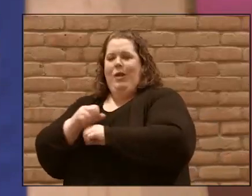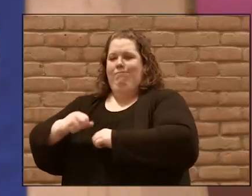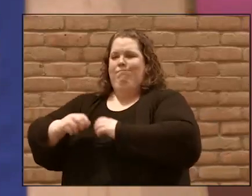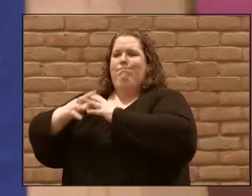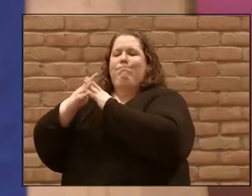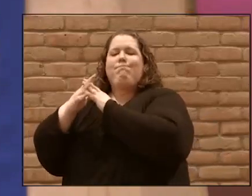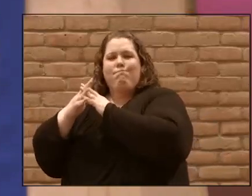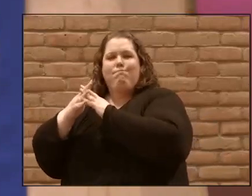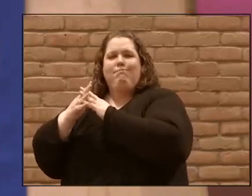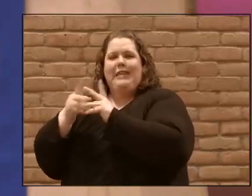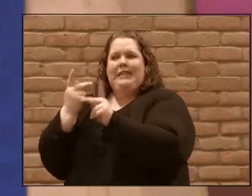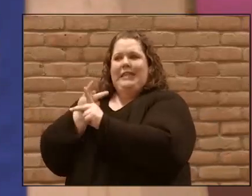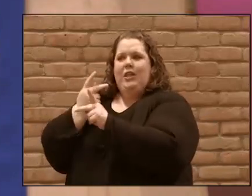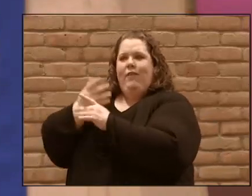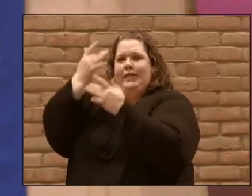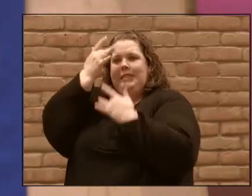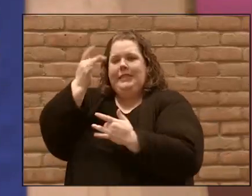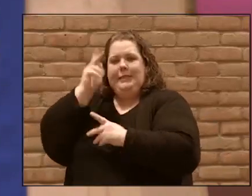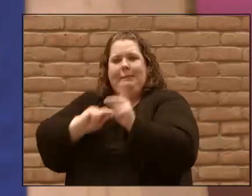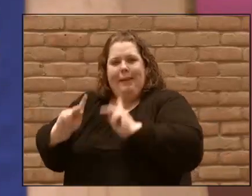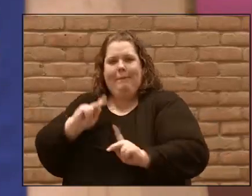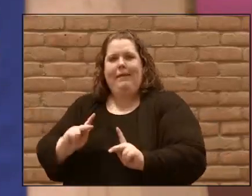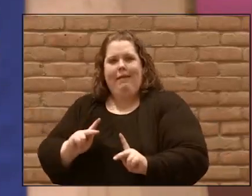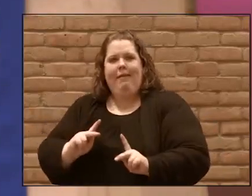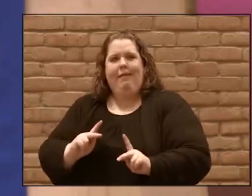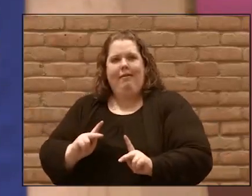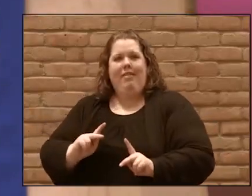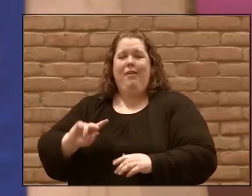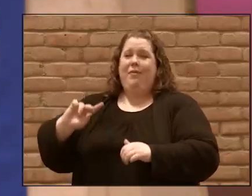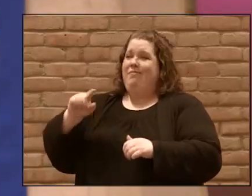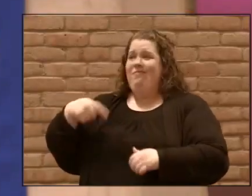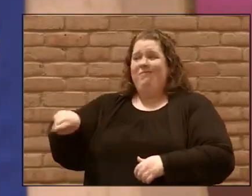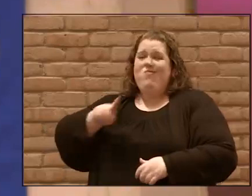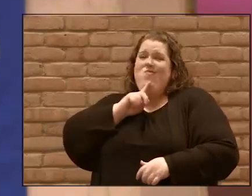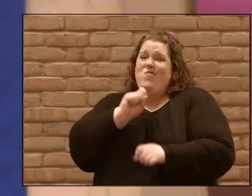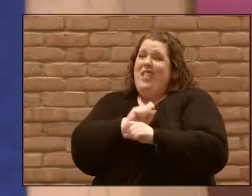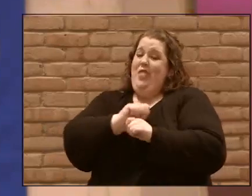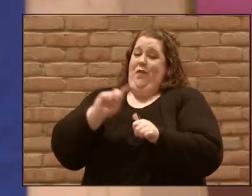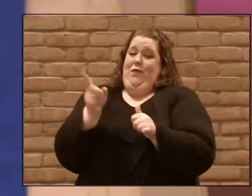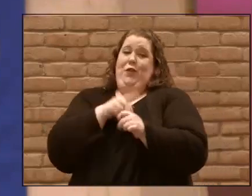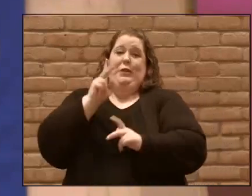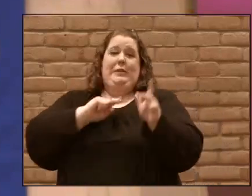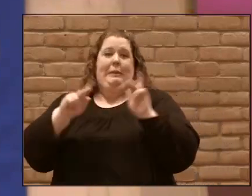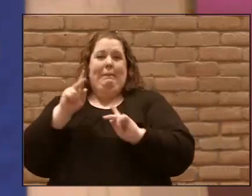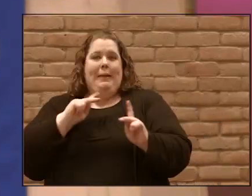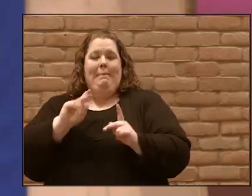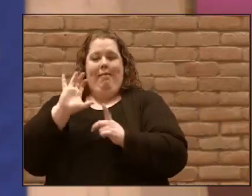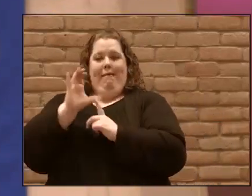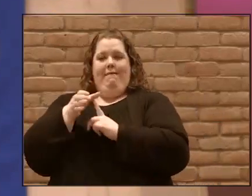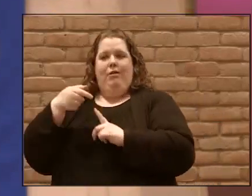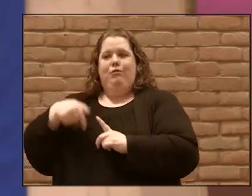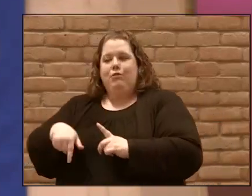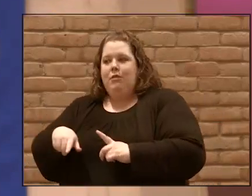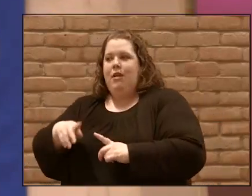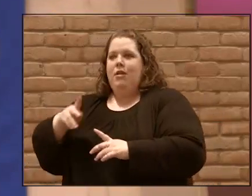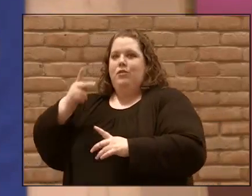followers of Jesus were the first ones to take time to care for the sick.